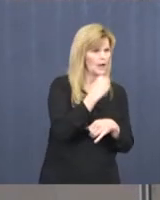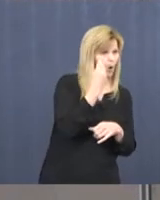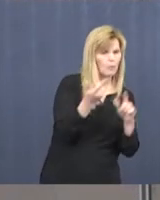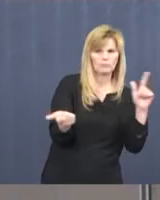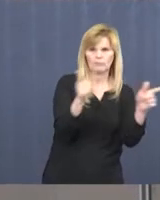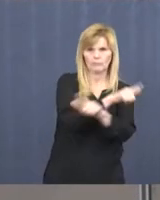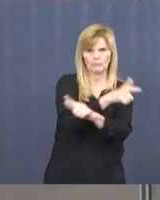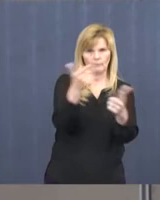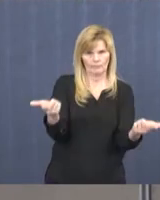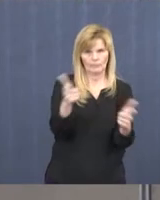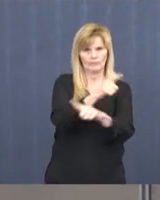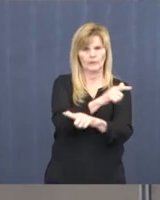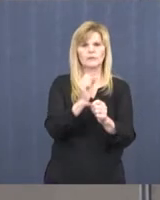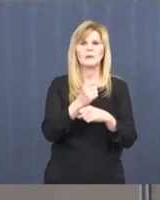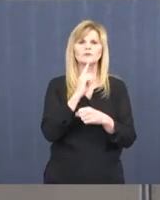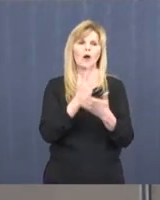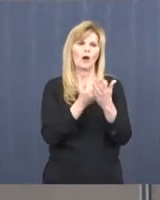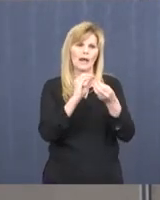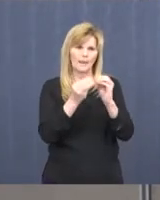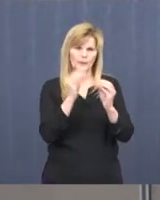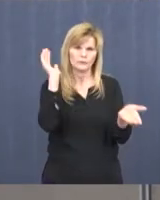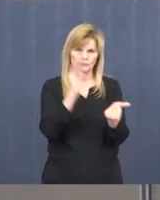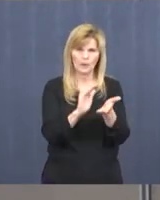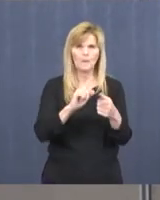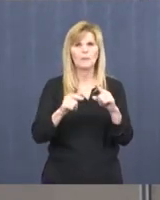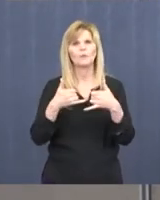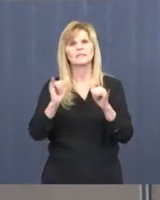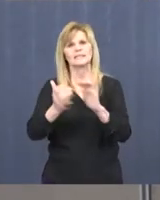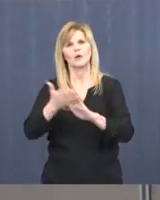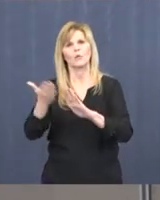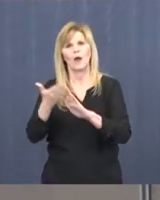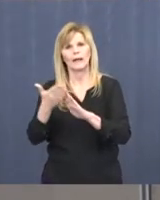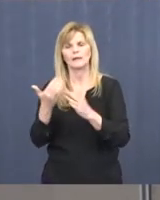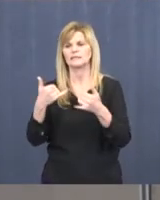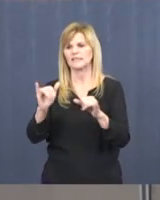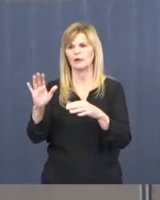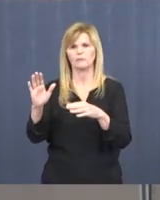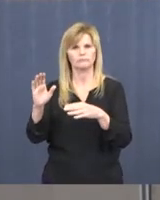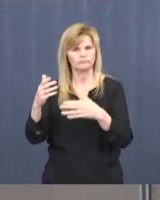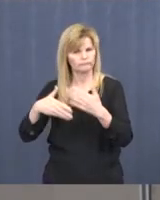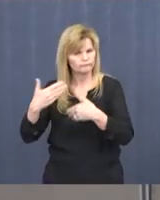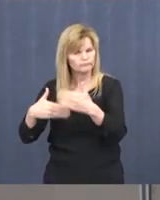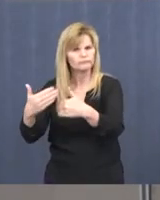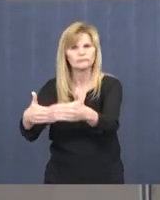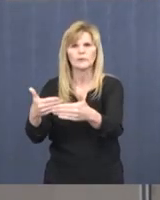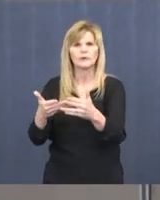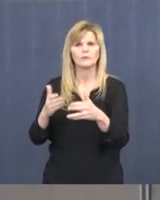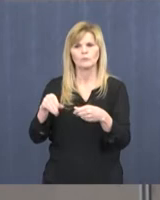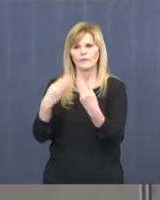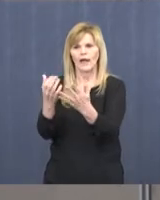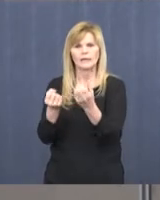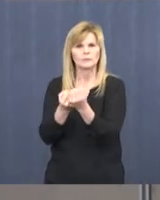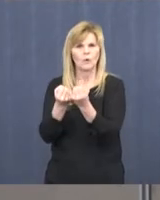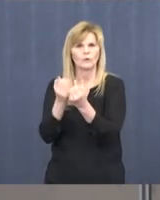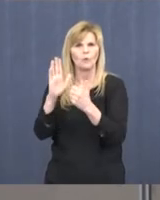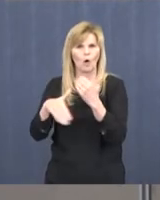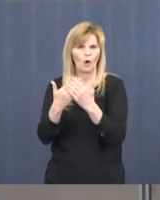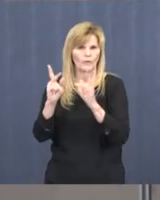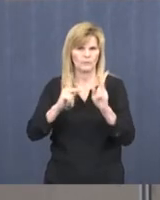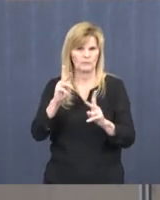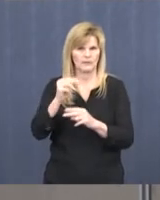our systems are up and running fully operational and functional to provide support to our residents.